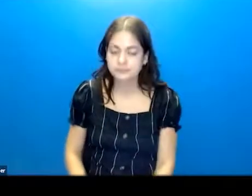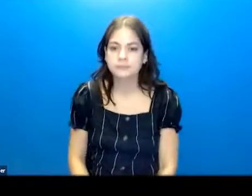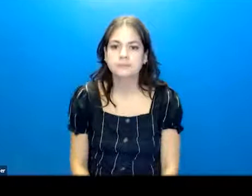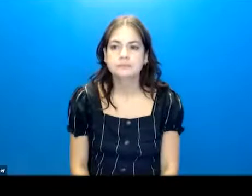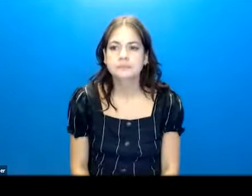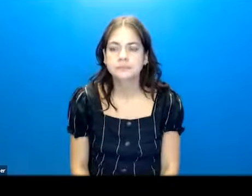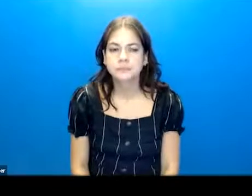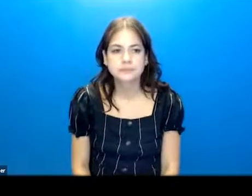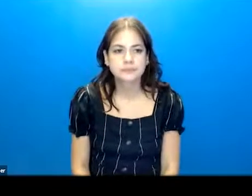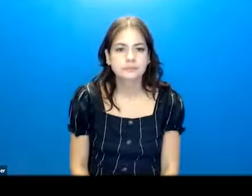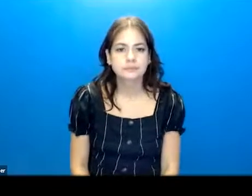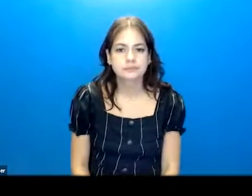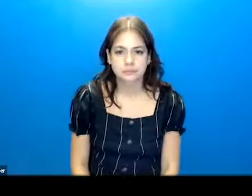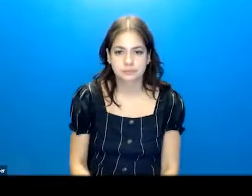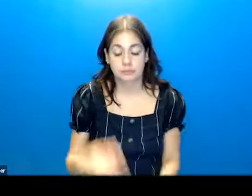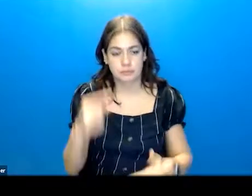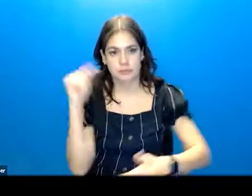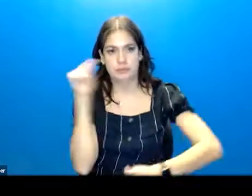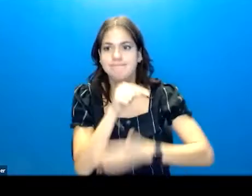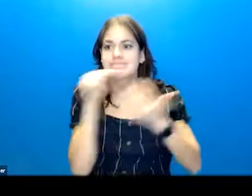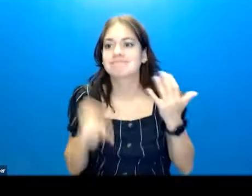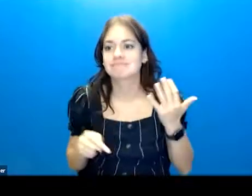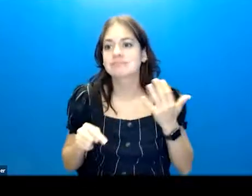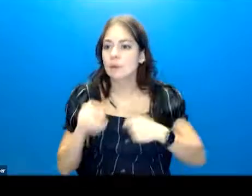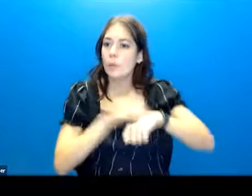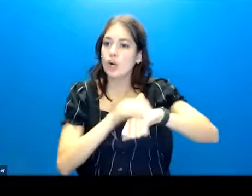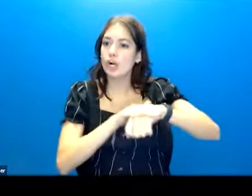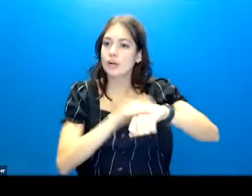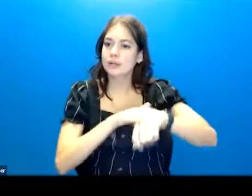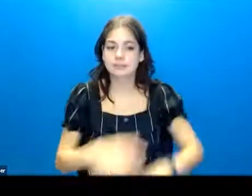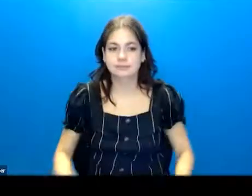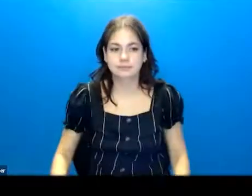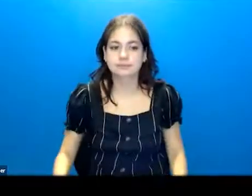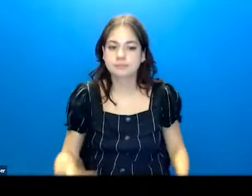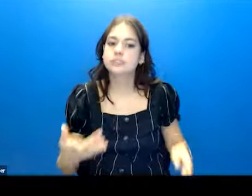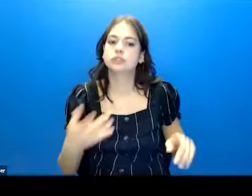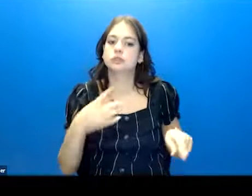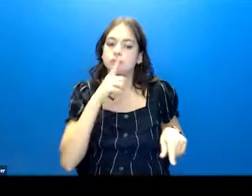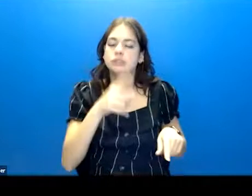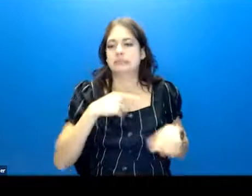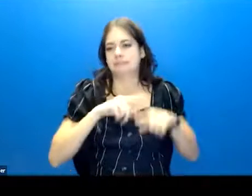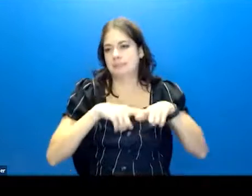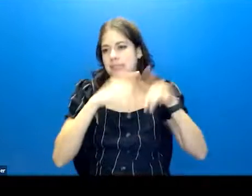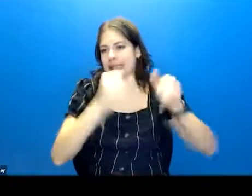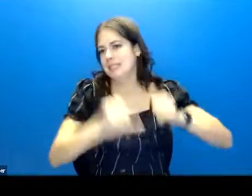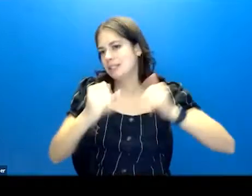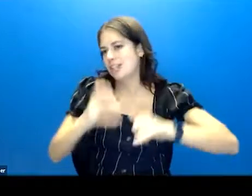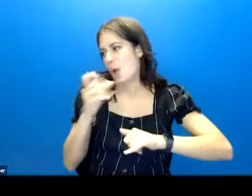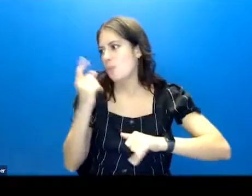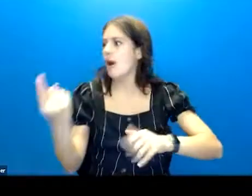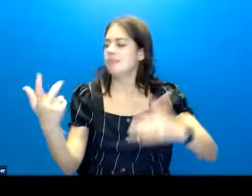And so there's lots of things for folks, and it really is very individual. There is no one thing.